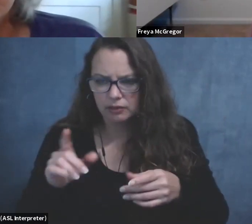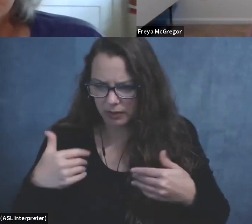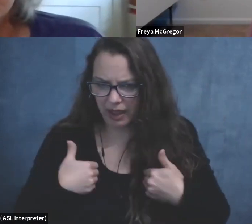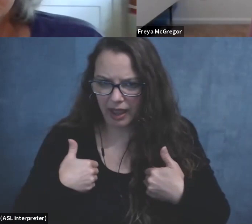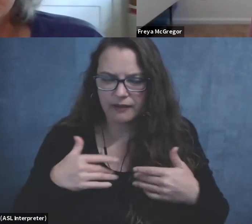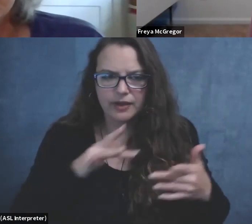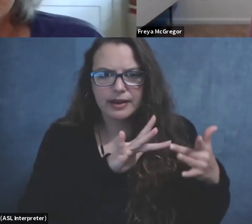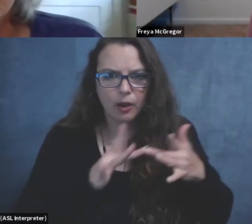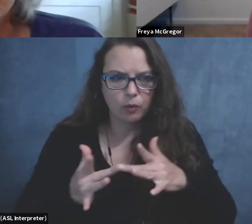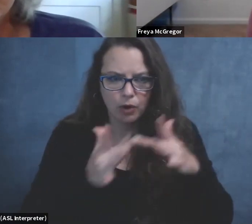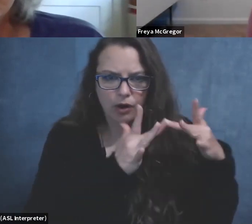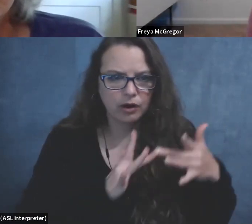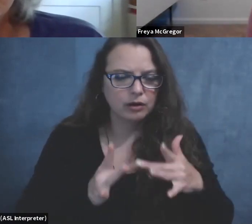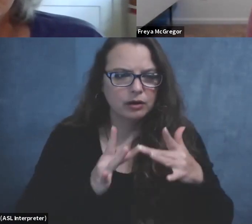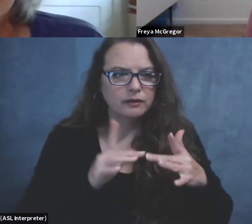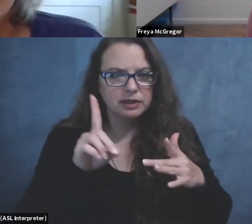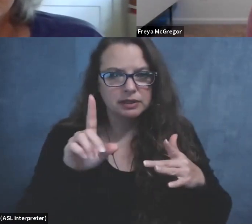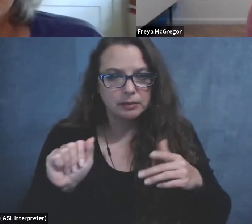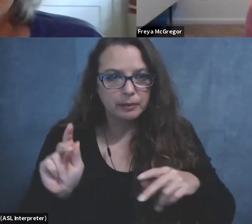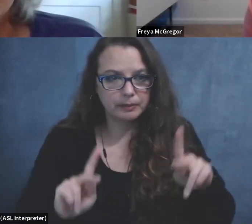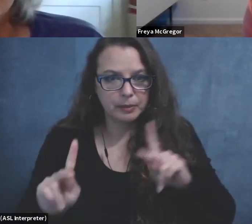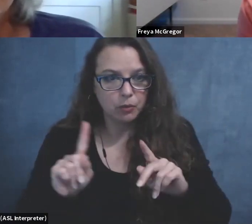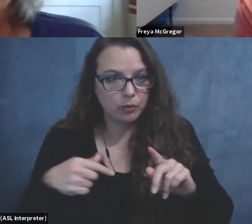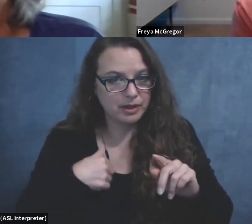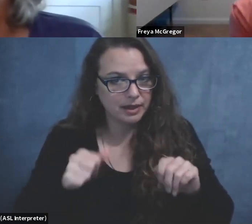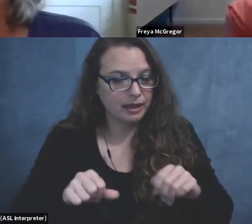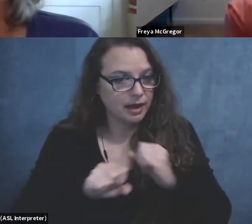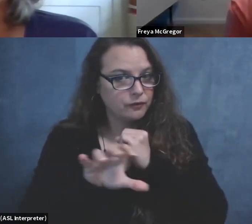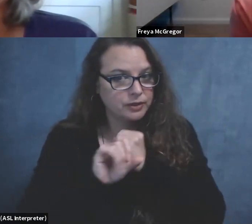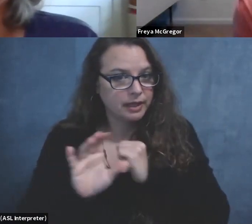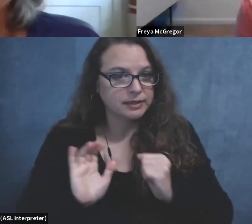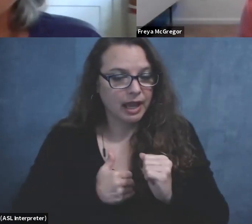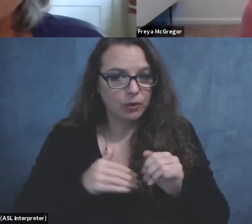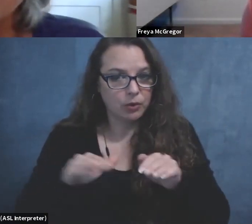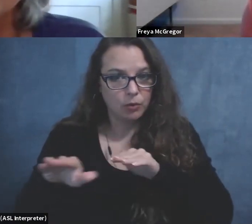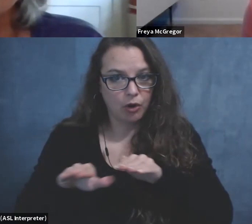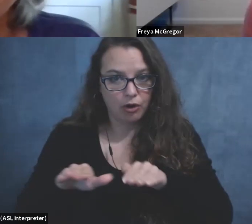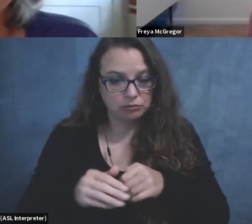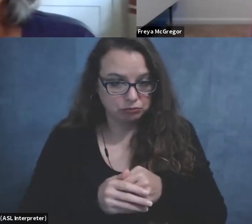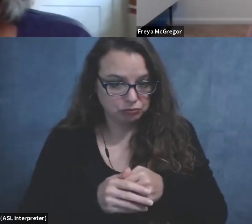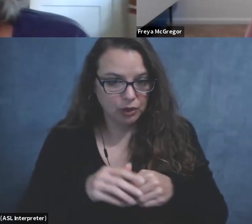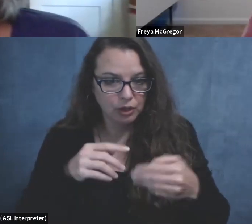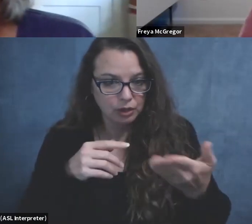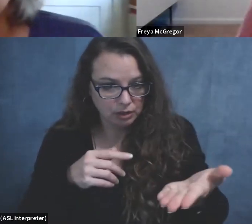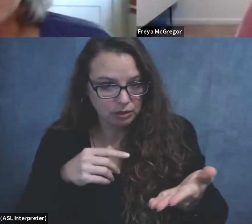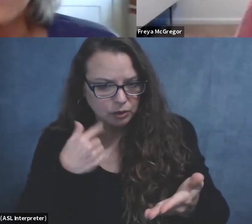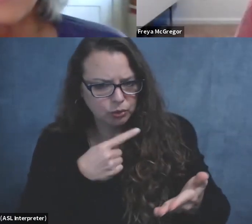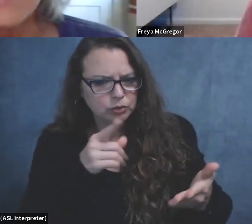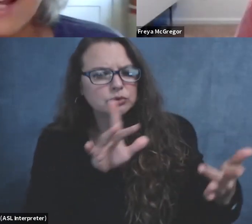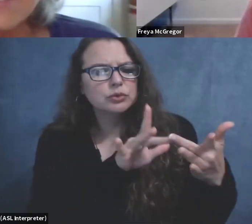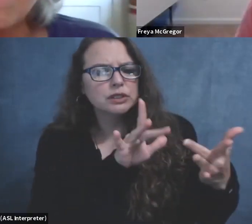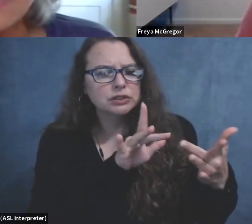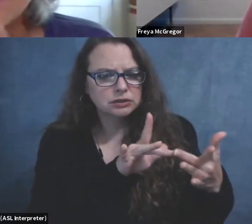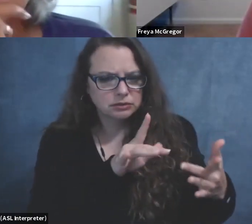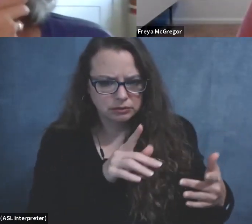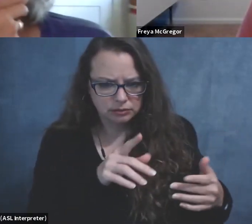people in a community where we could advertise our walks? So who have you reached out to in your community, Virginia? Well,